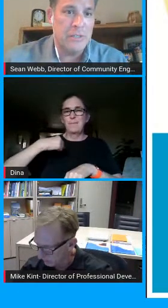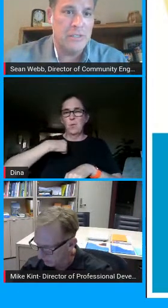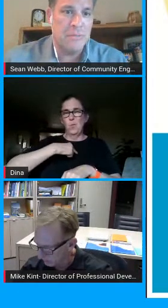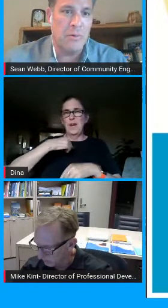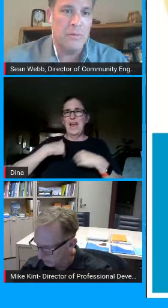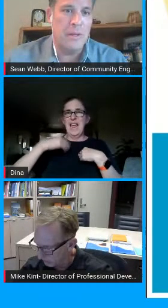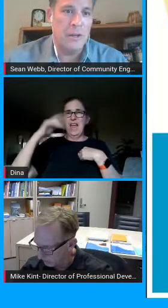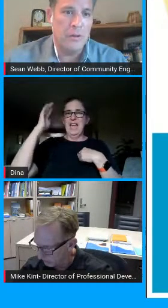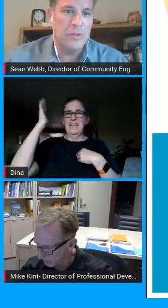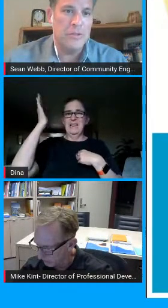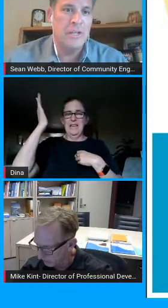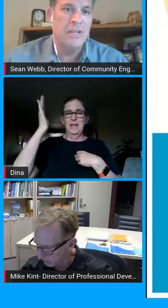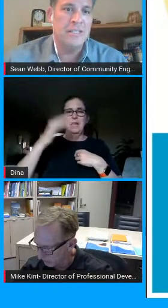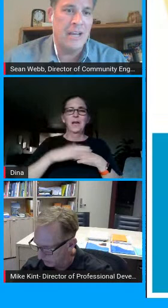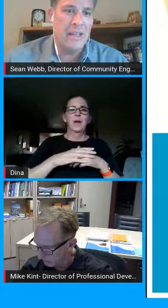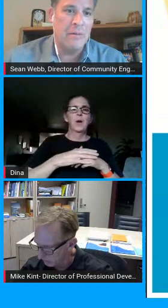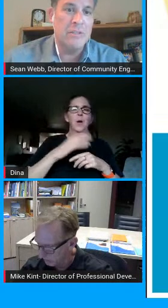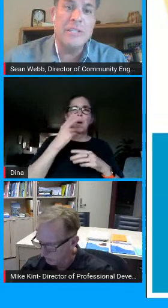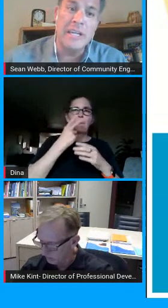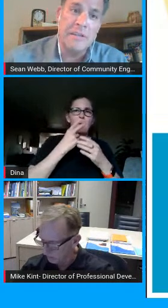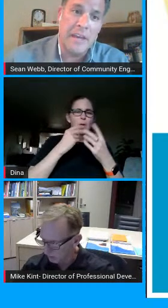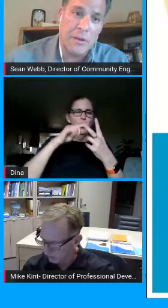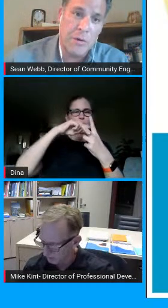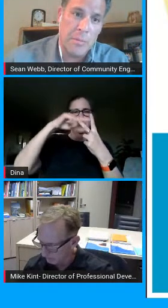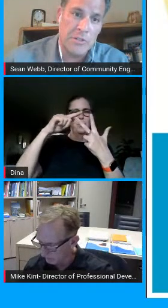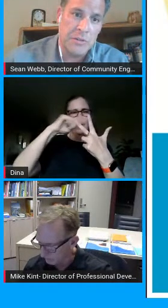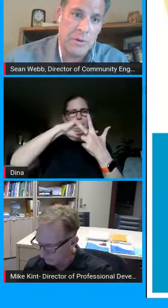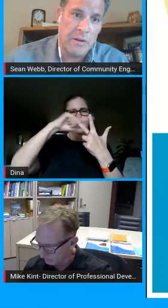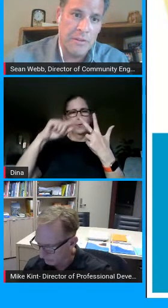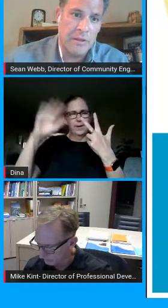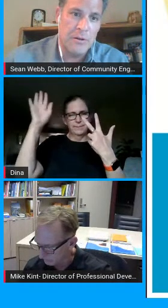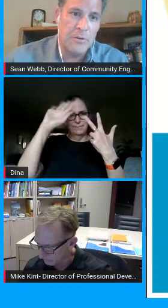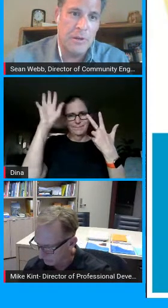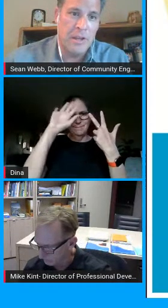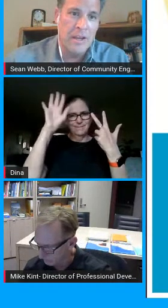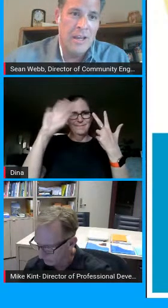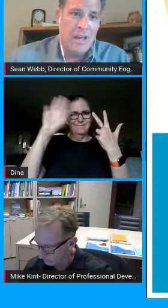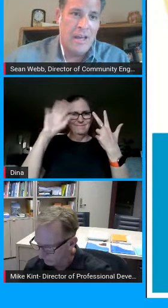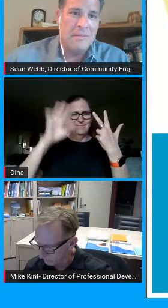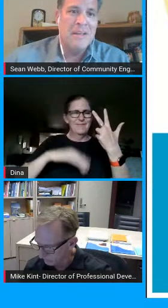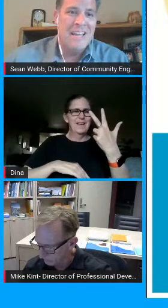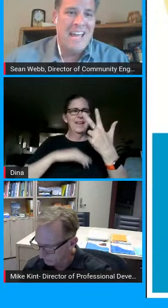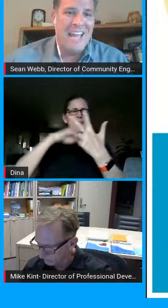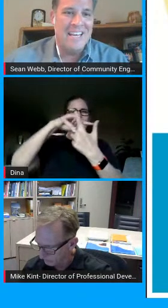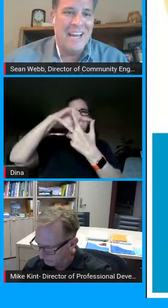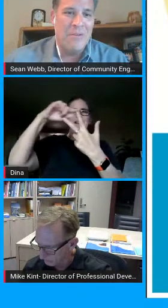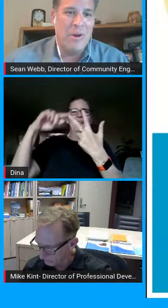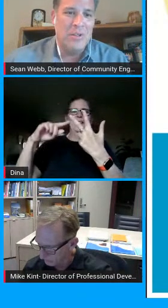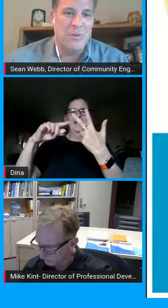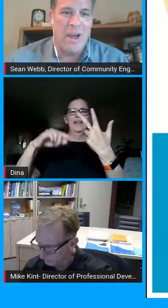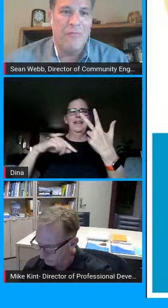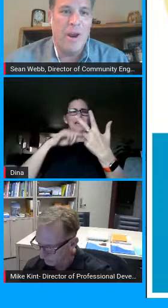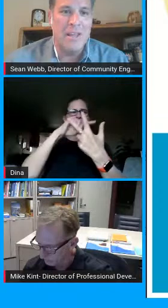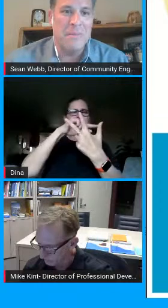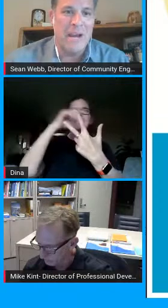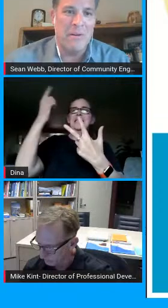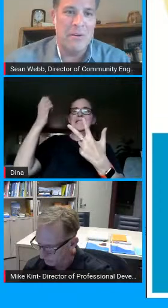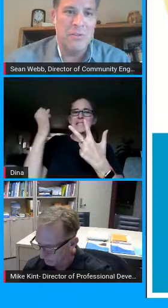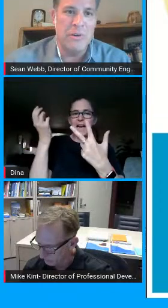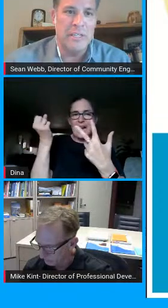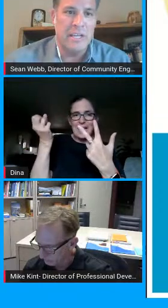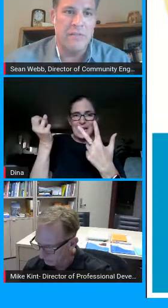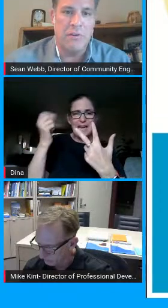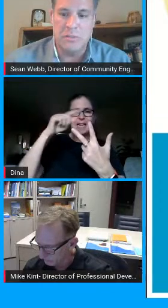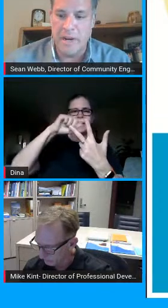three languages both english sign language dina thank you very much for doing everything that you're doing and we also have ray in the